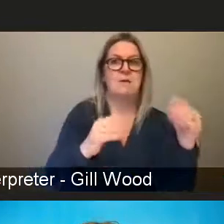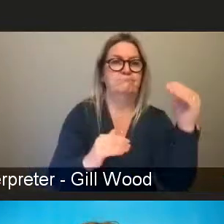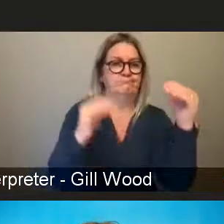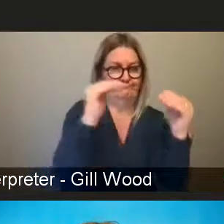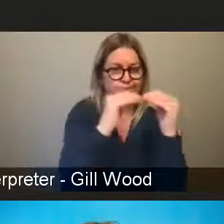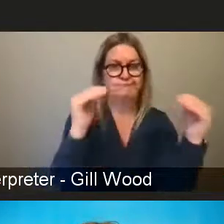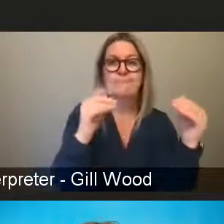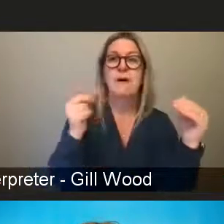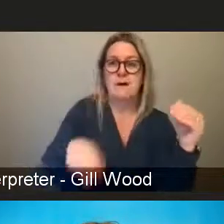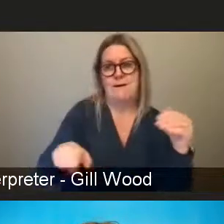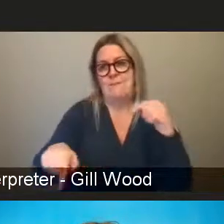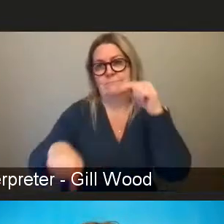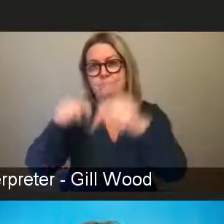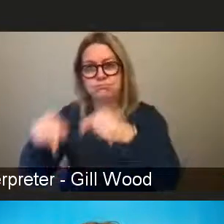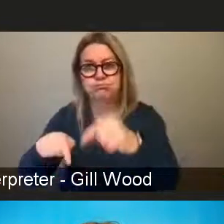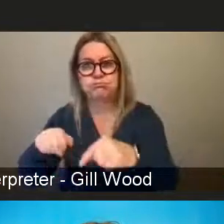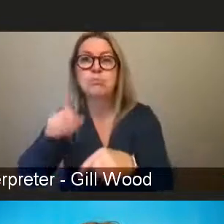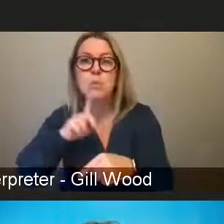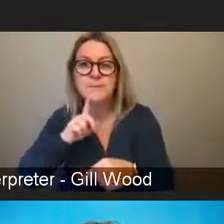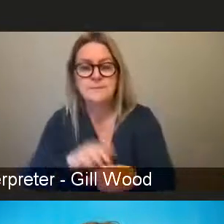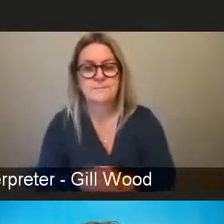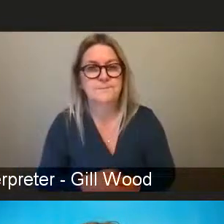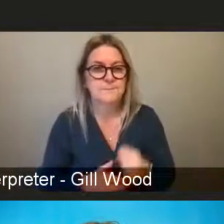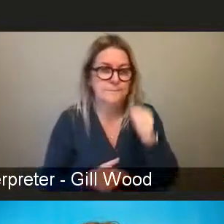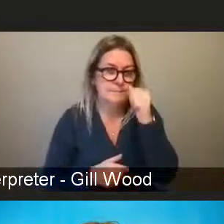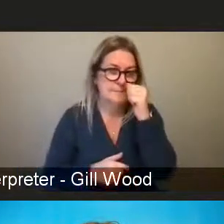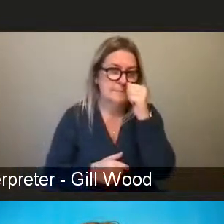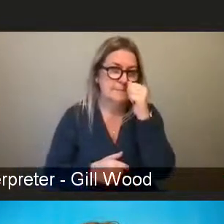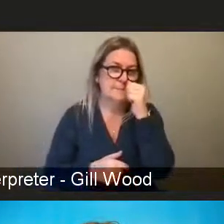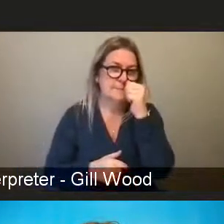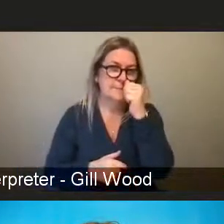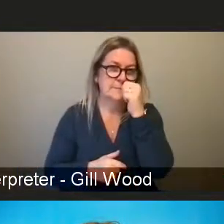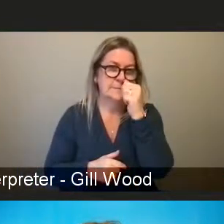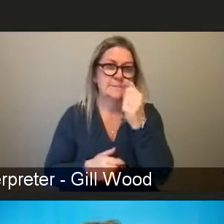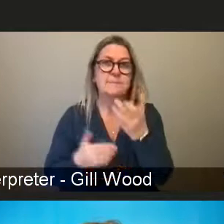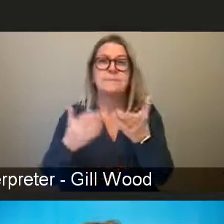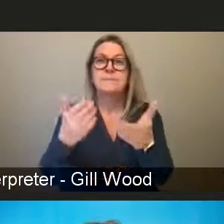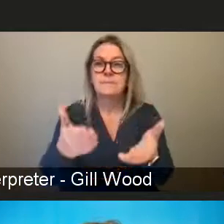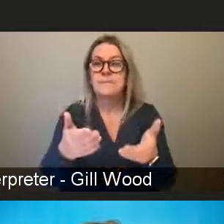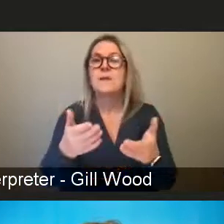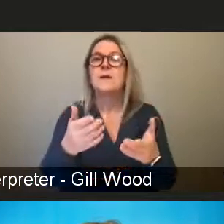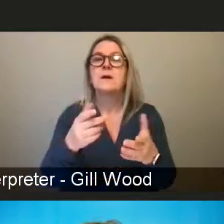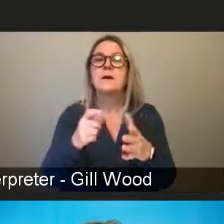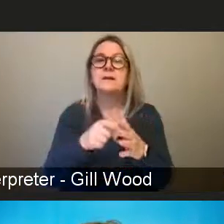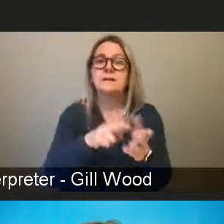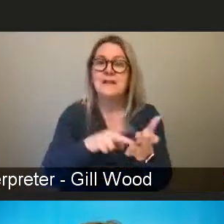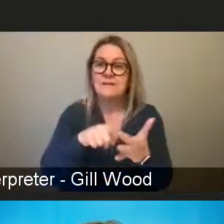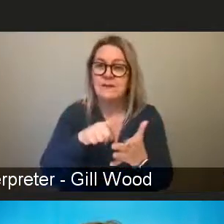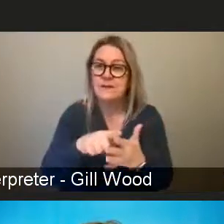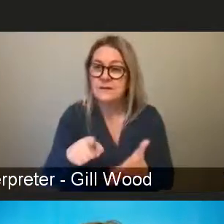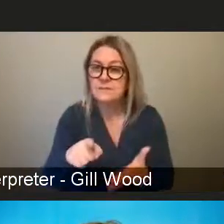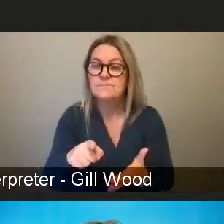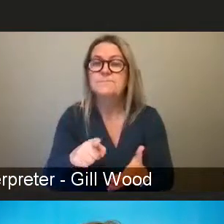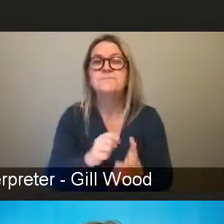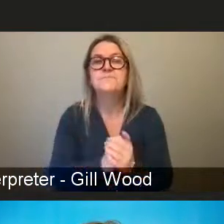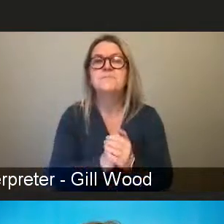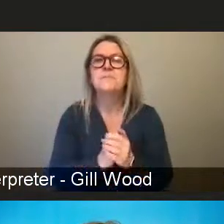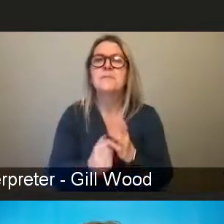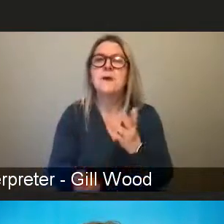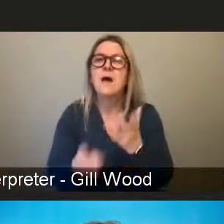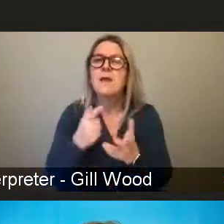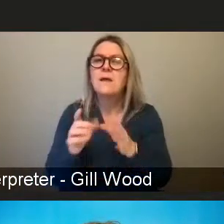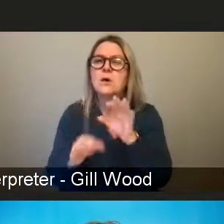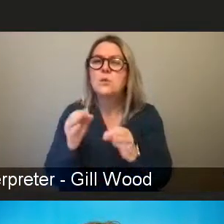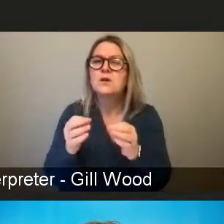And I'll go back to Davey now for this question from Valentin Scarlett from Dundee. And she says clearly not all men are